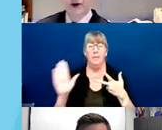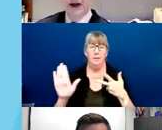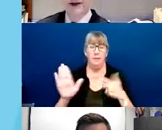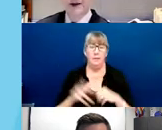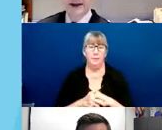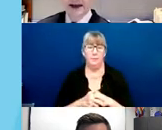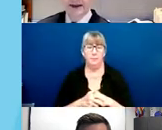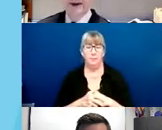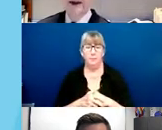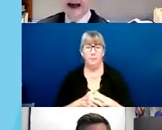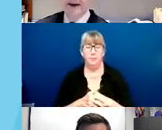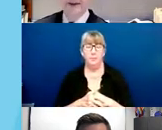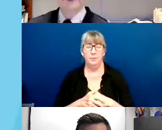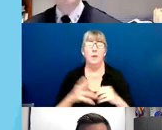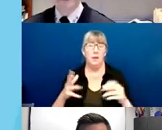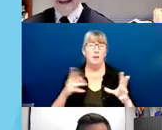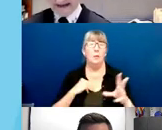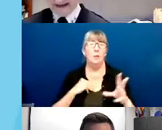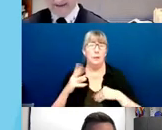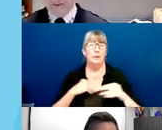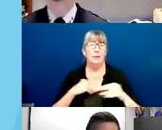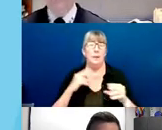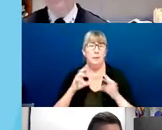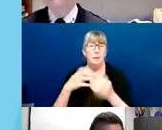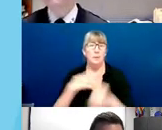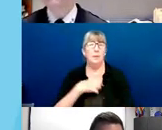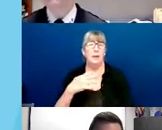which also accepts anonymous complaints.